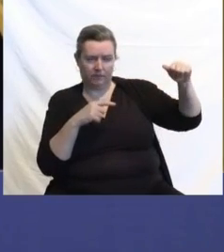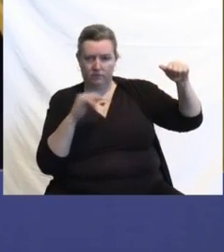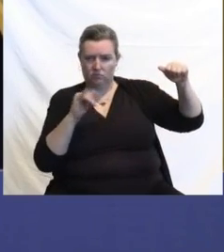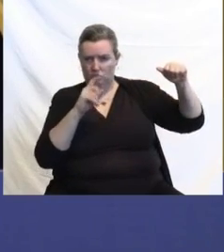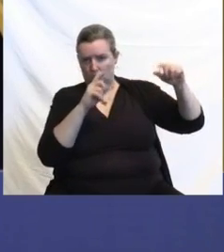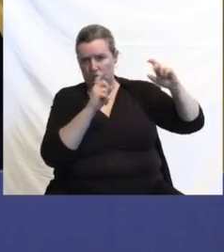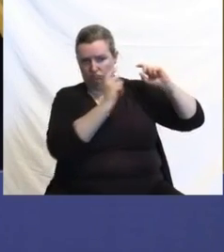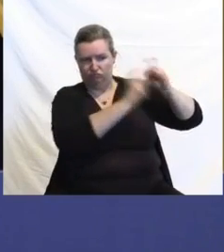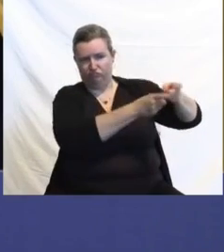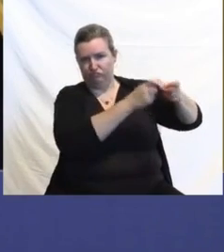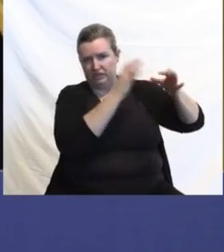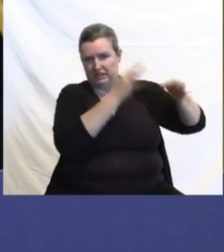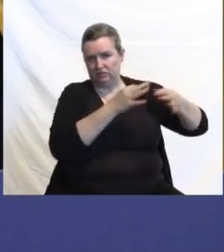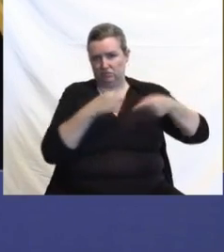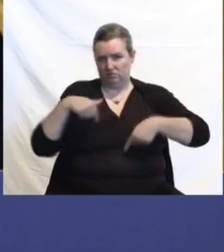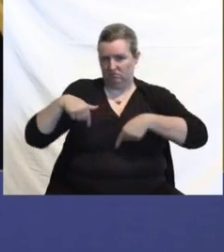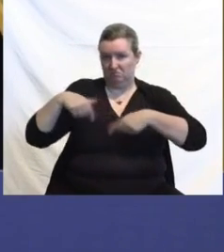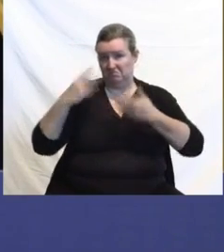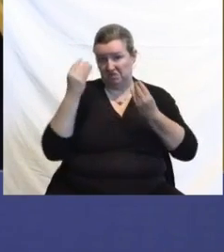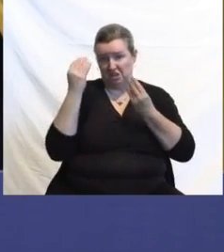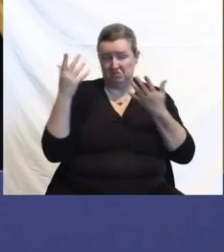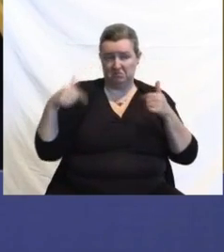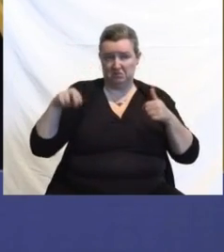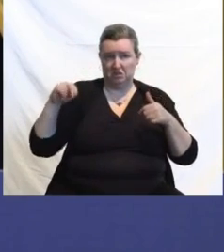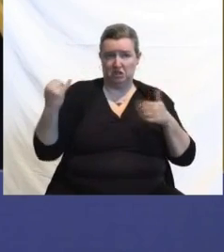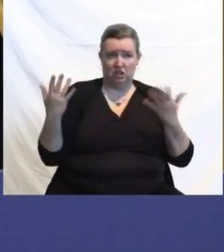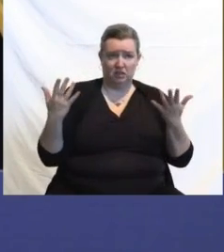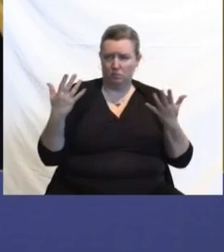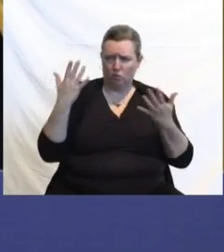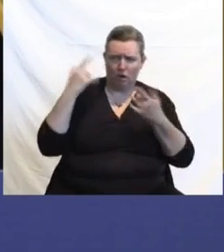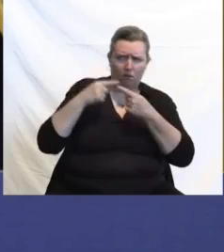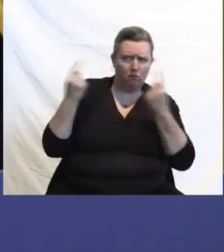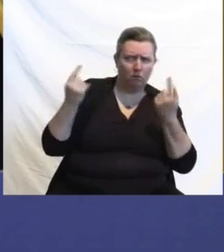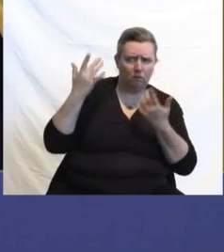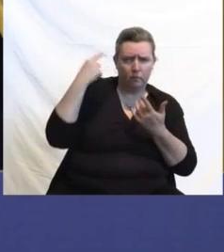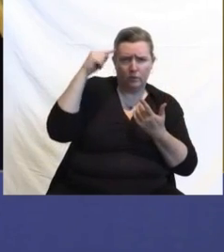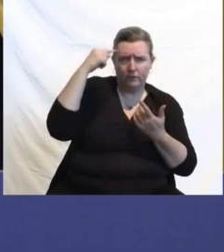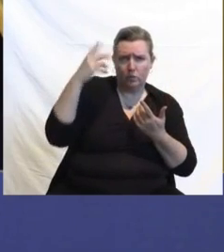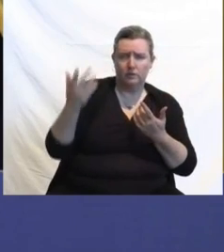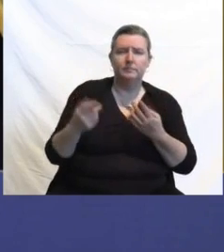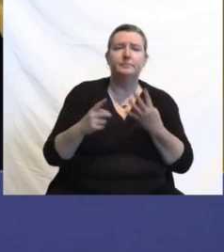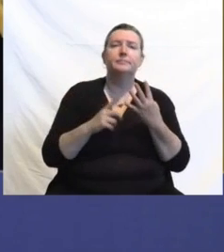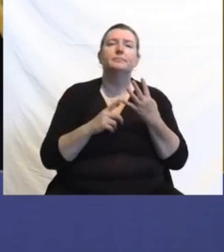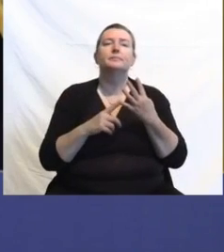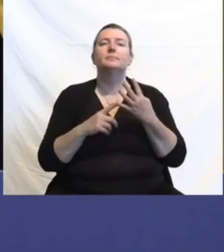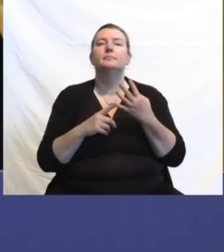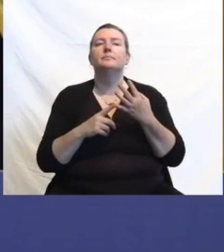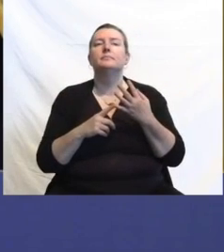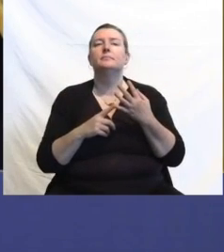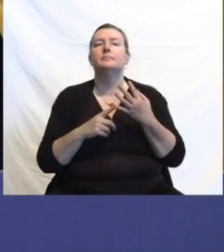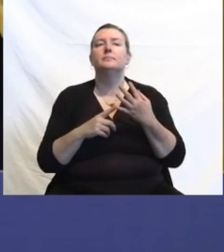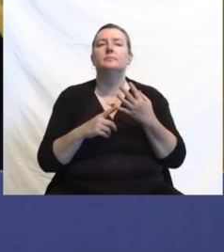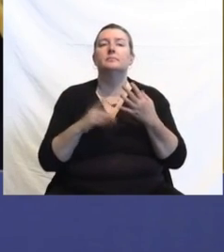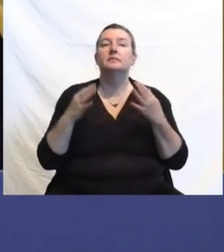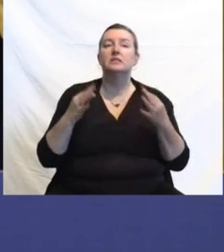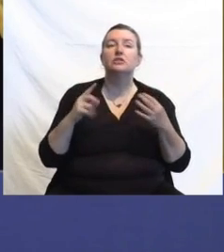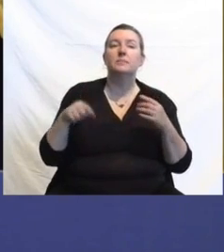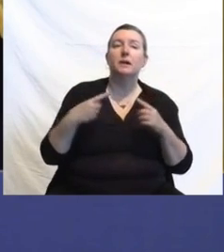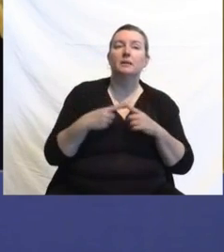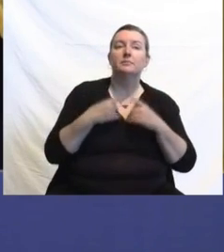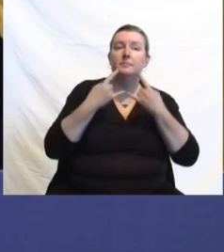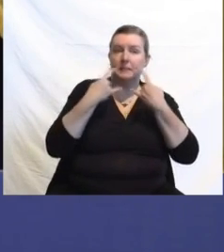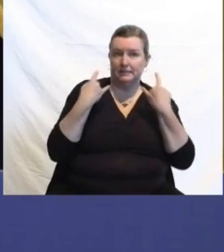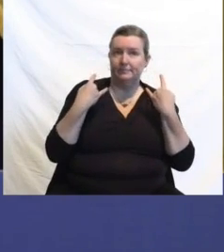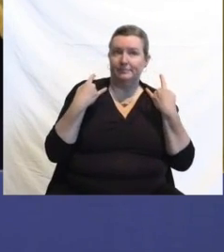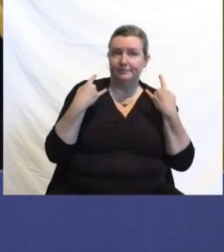one if they want. Yep. And if you're going to say that your decision on whether or not to rescind that masking mandate for kids in